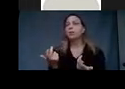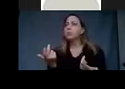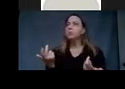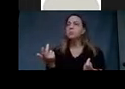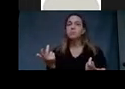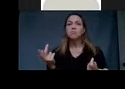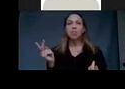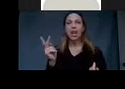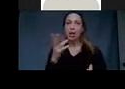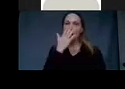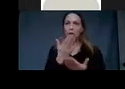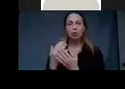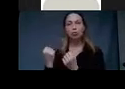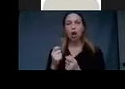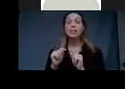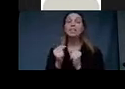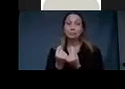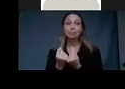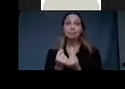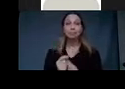a good, strong team.